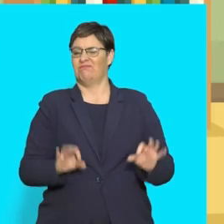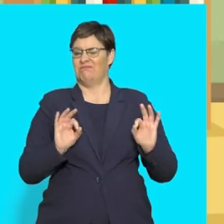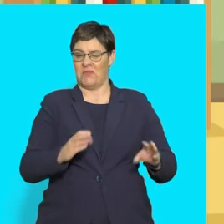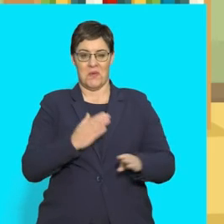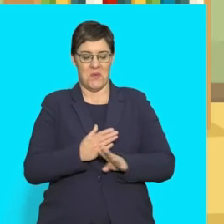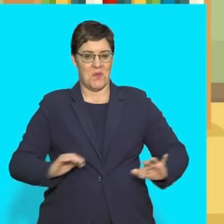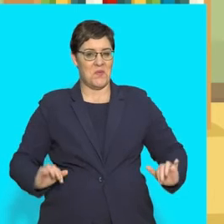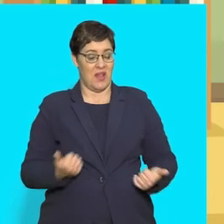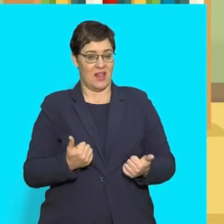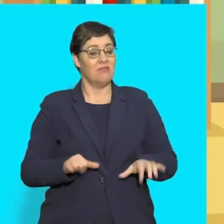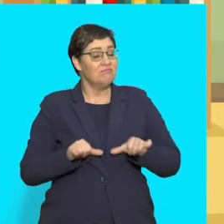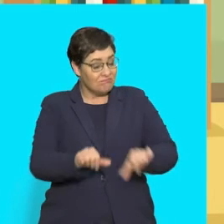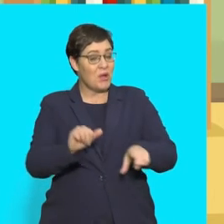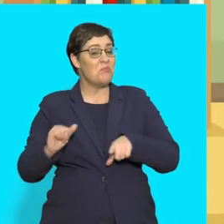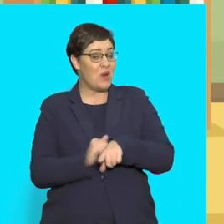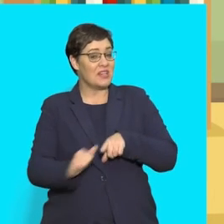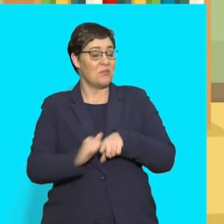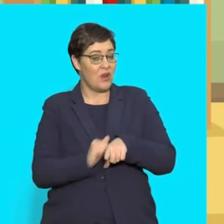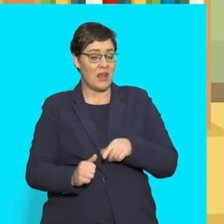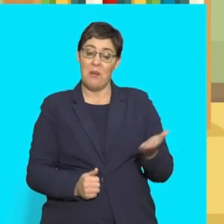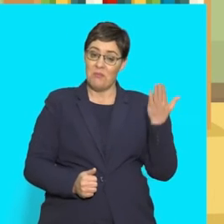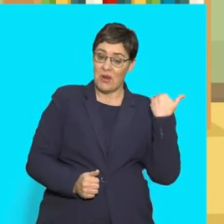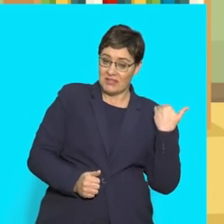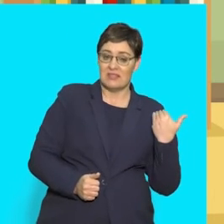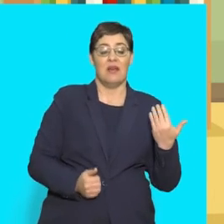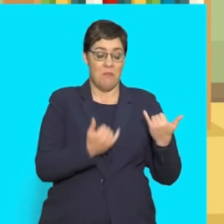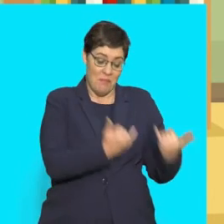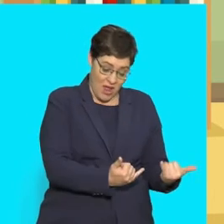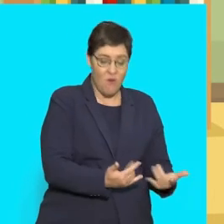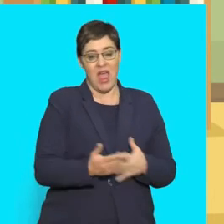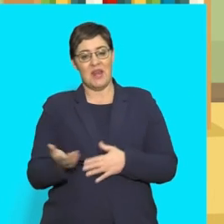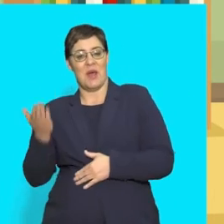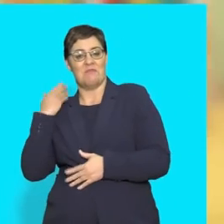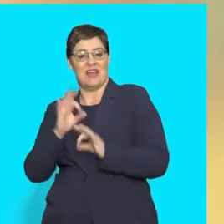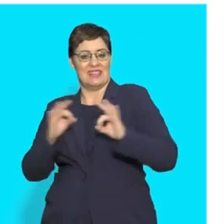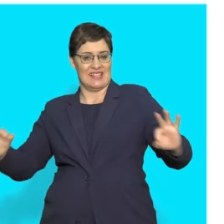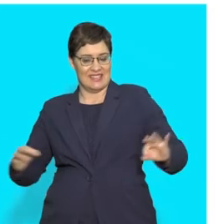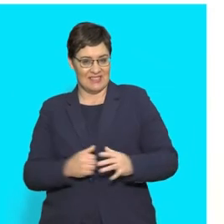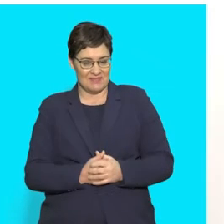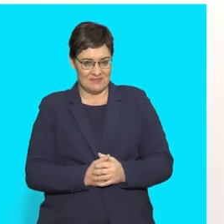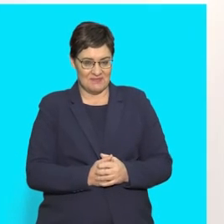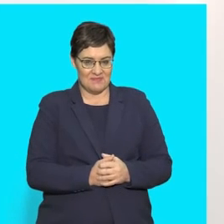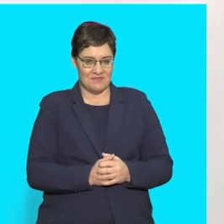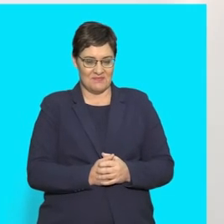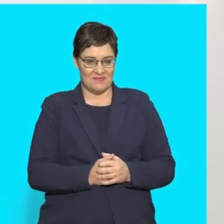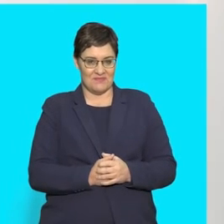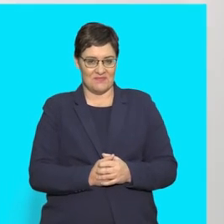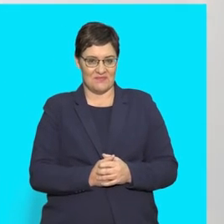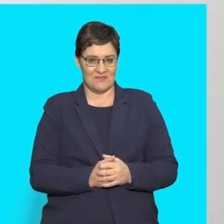Super work! 20. Keep practicing your present and past tenses. 21.